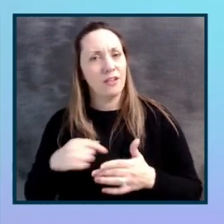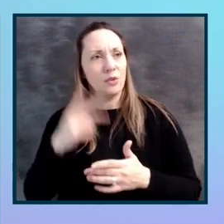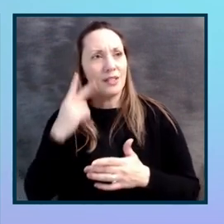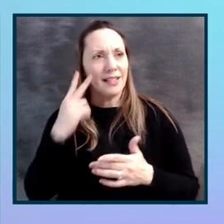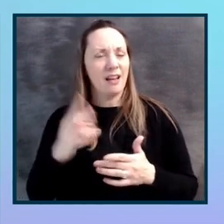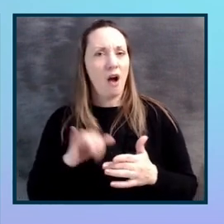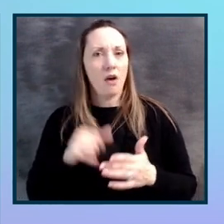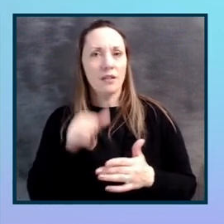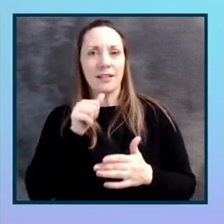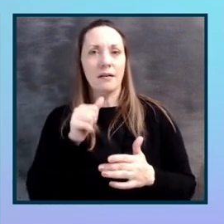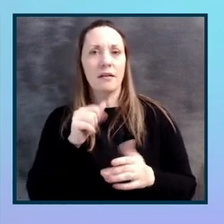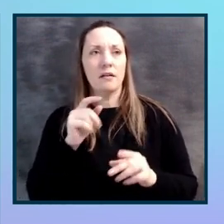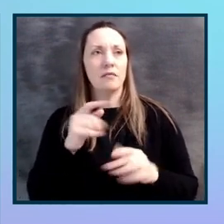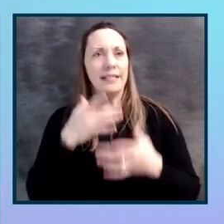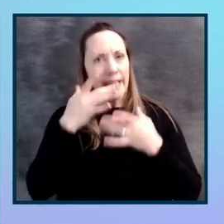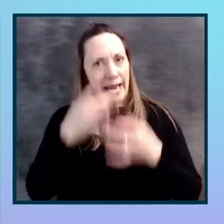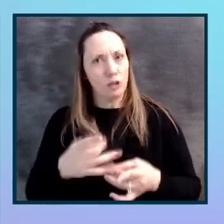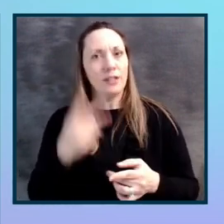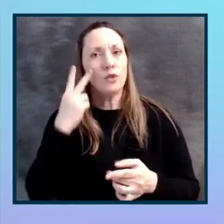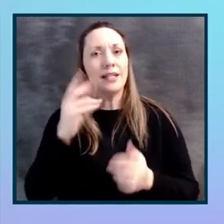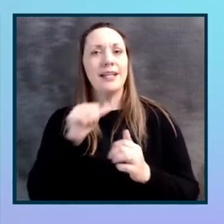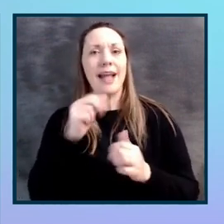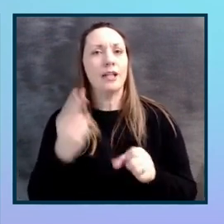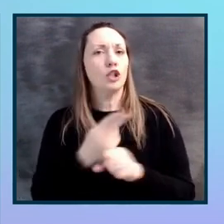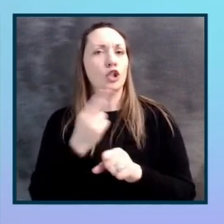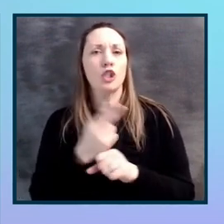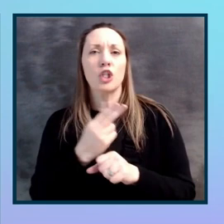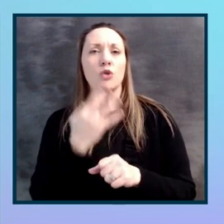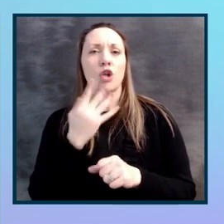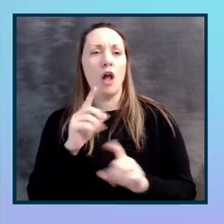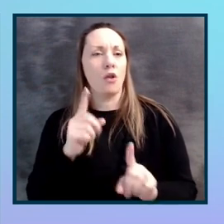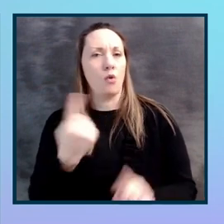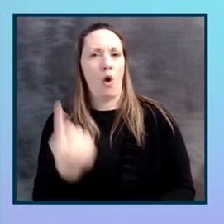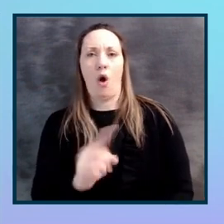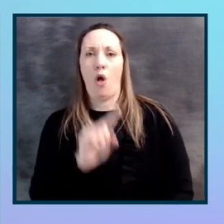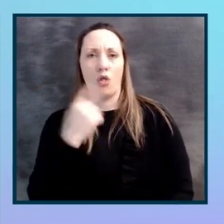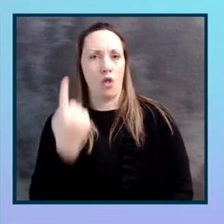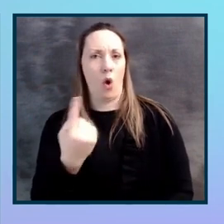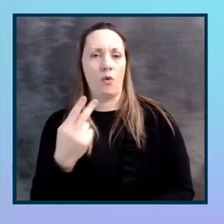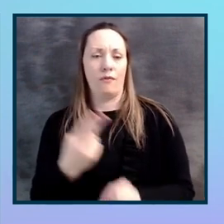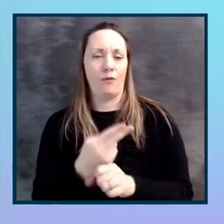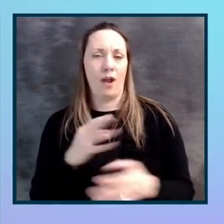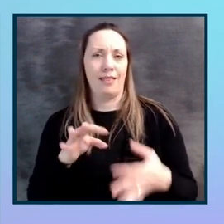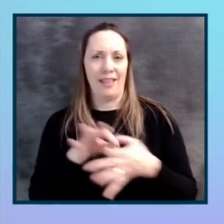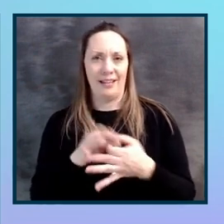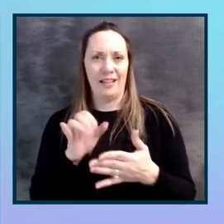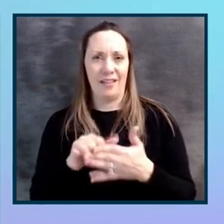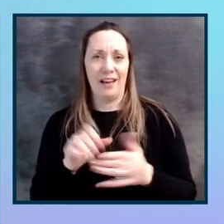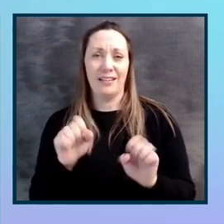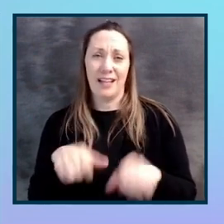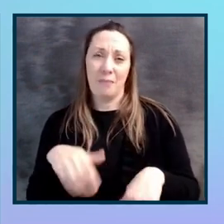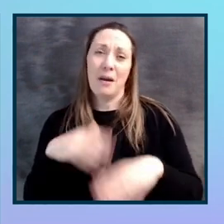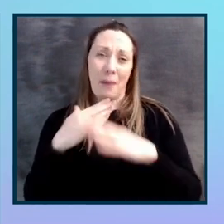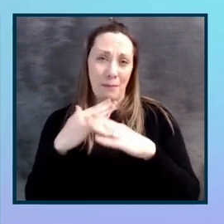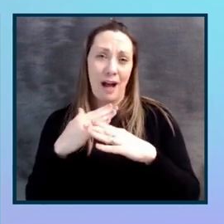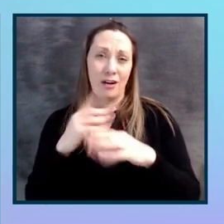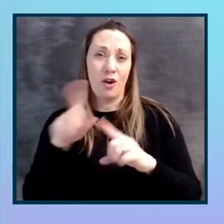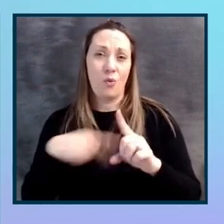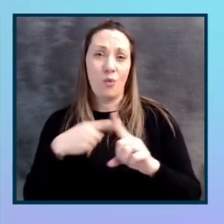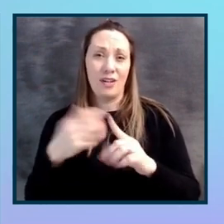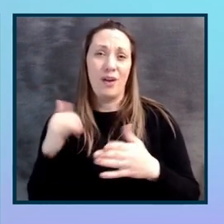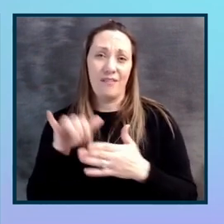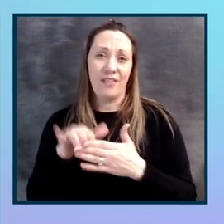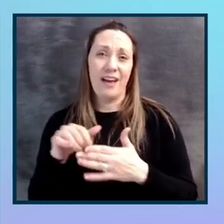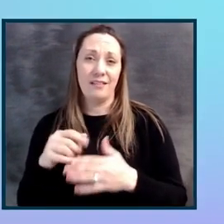use color alone to show links and information like that, because it can be such a huge blocker when you have that type of an